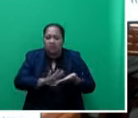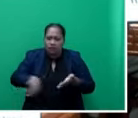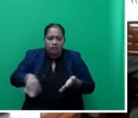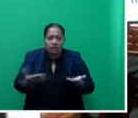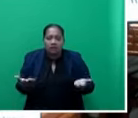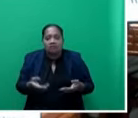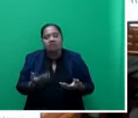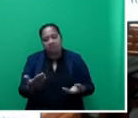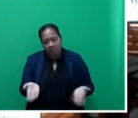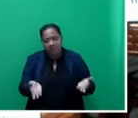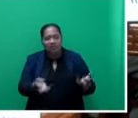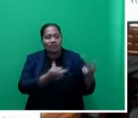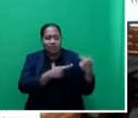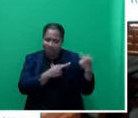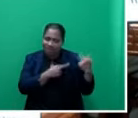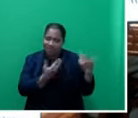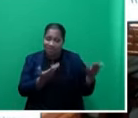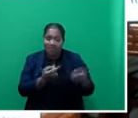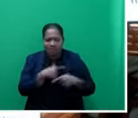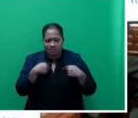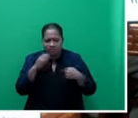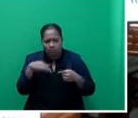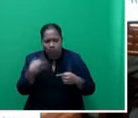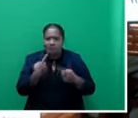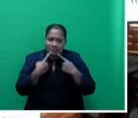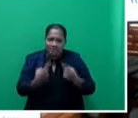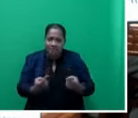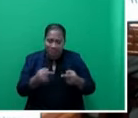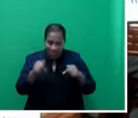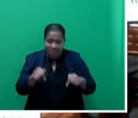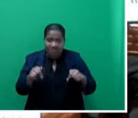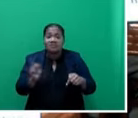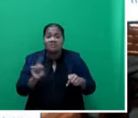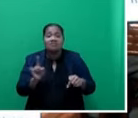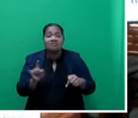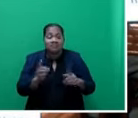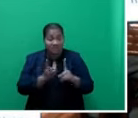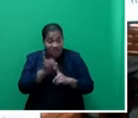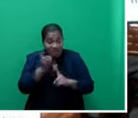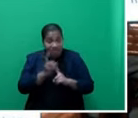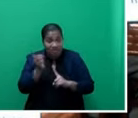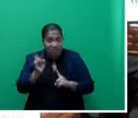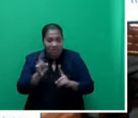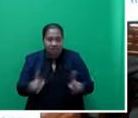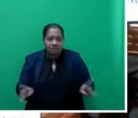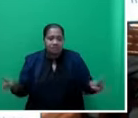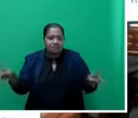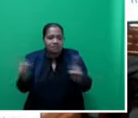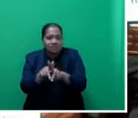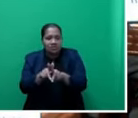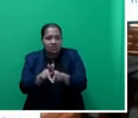Mr. Speaker, sir. And we have often said in this August House that development is partnership. There must be